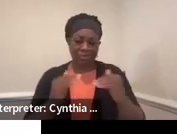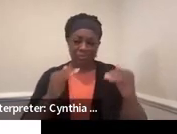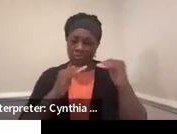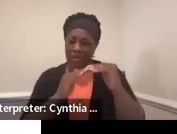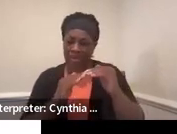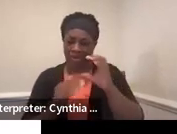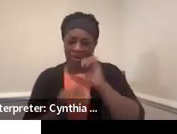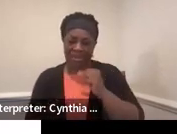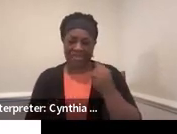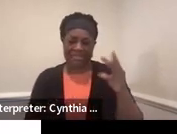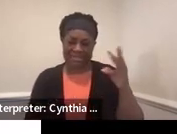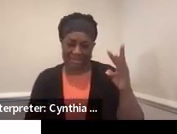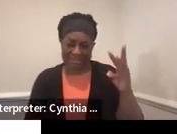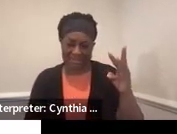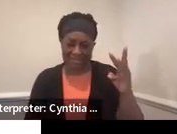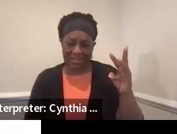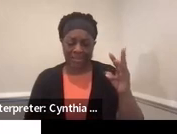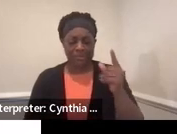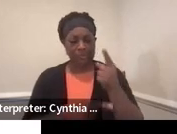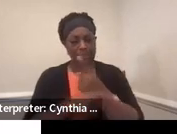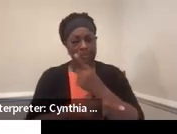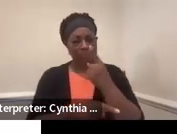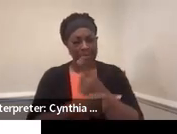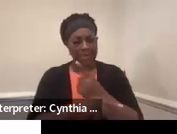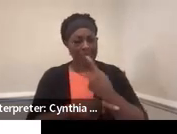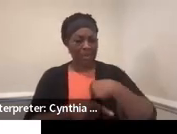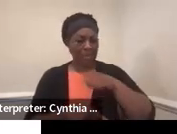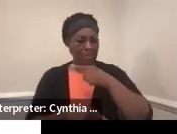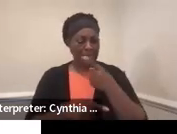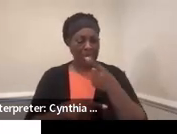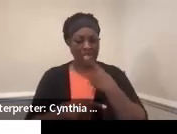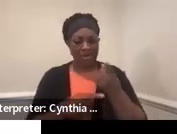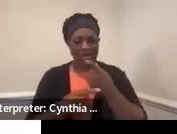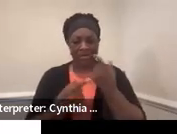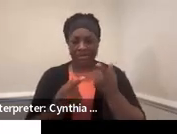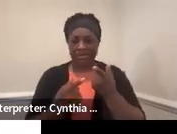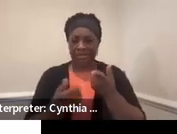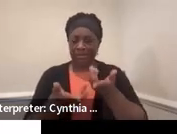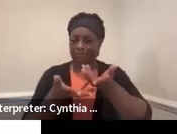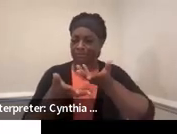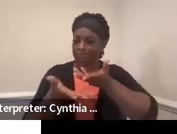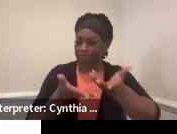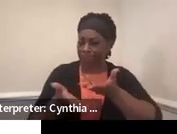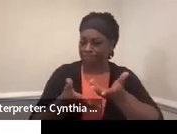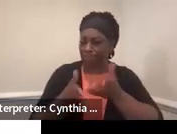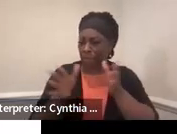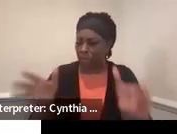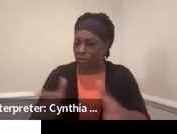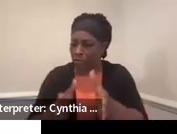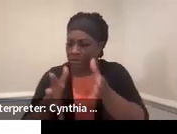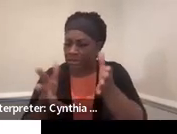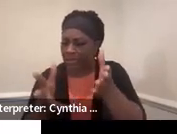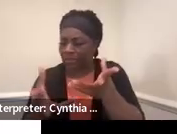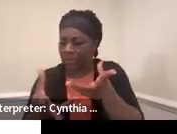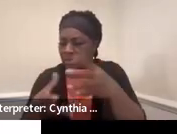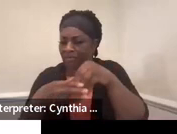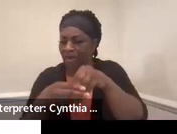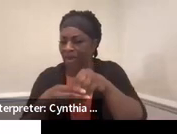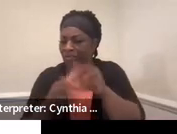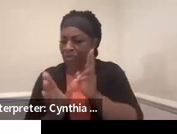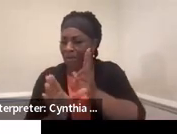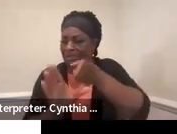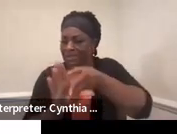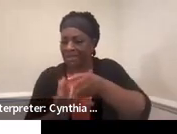years or earlier, as appropriate, that we are speaking and encouraging them to participate in the